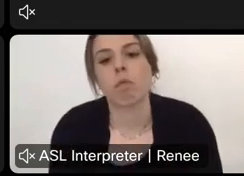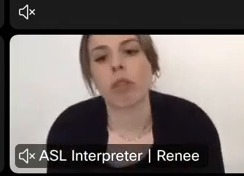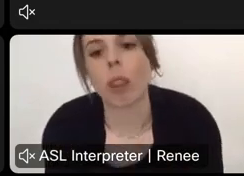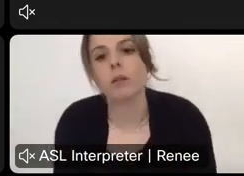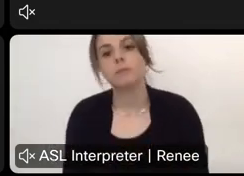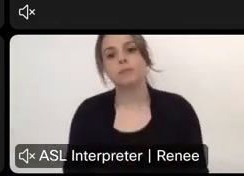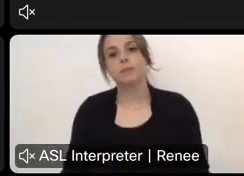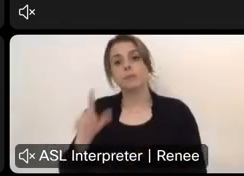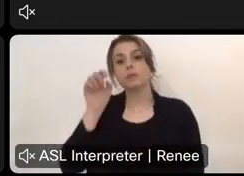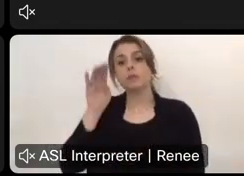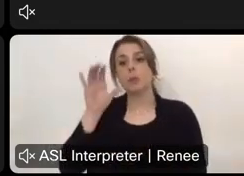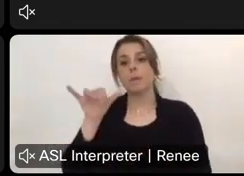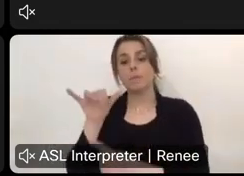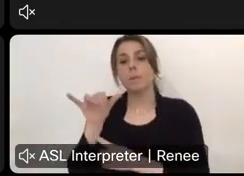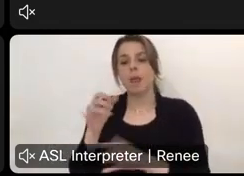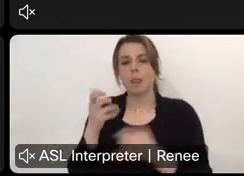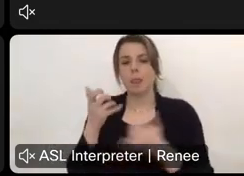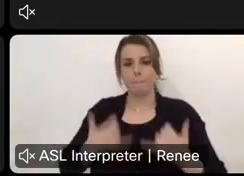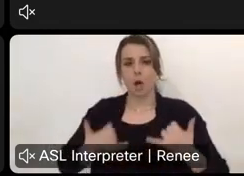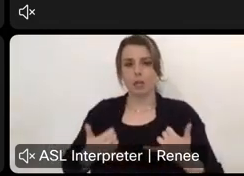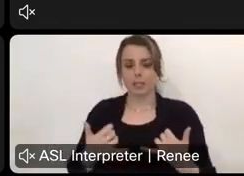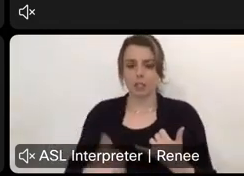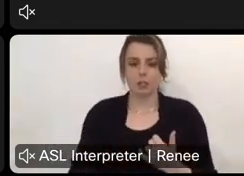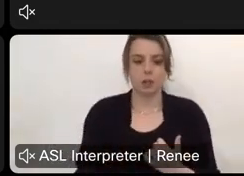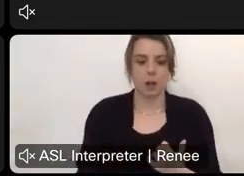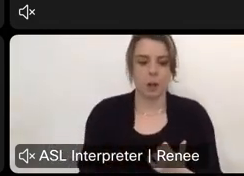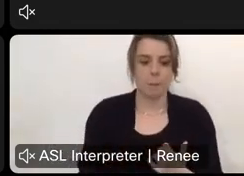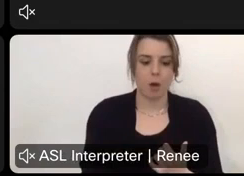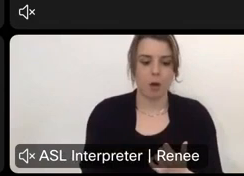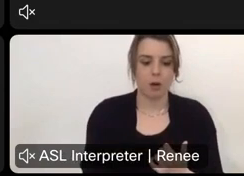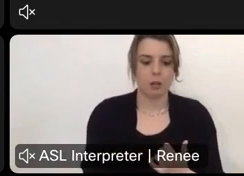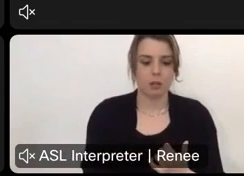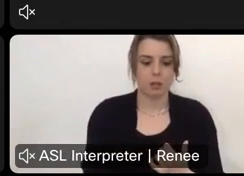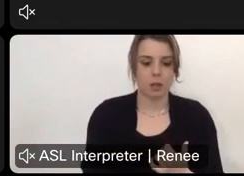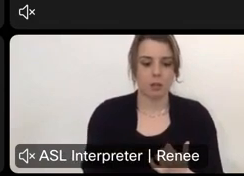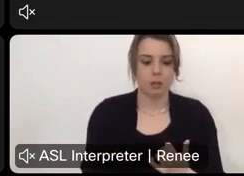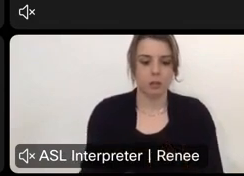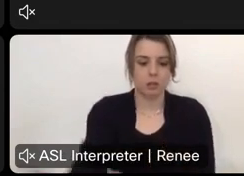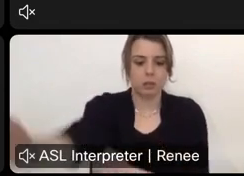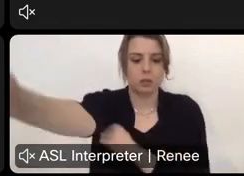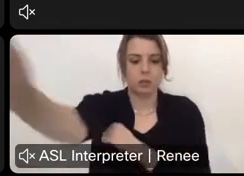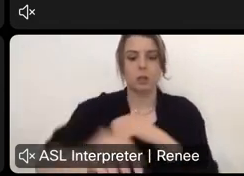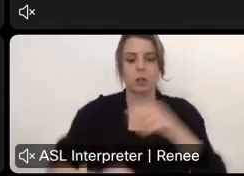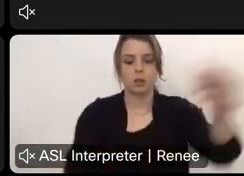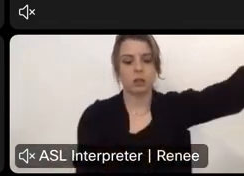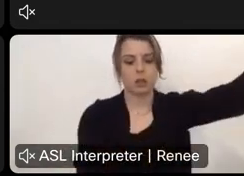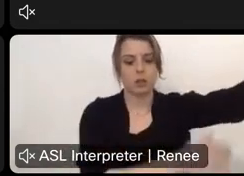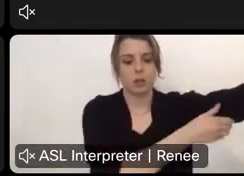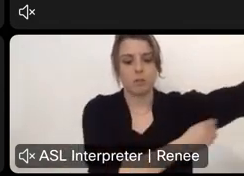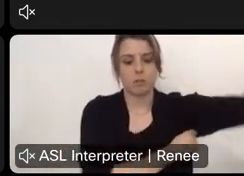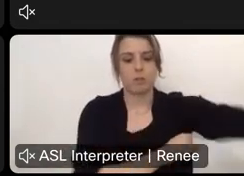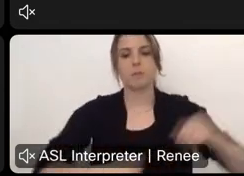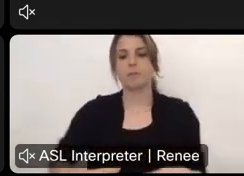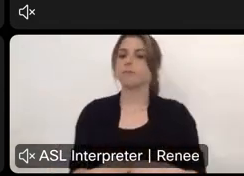Um, thank you. You are on page, right? The modernization. Sorry, I had to take a quick bathroom break. Um, but I'm back page. Thank you for that. Let me give you another perspective.